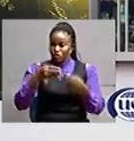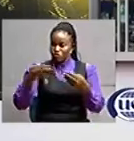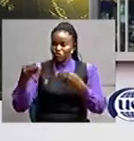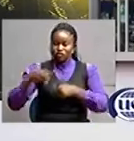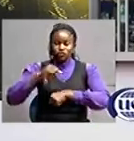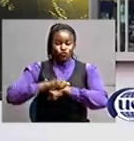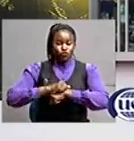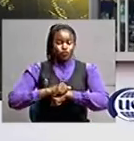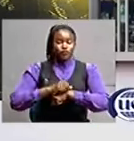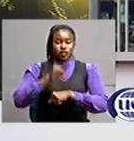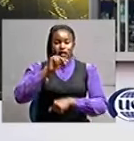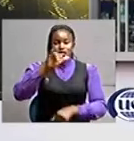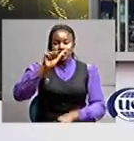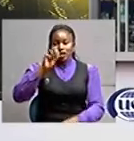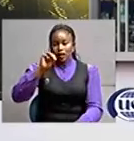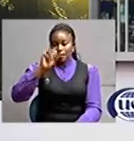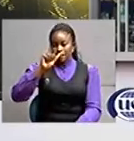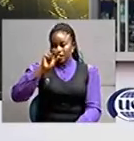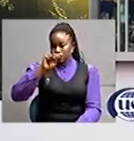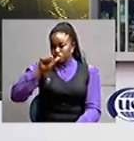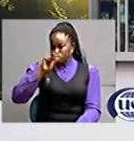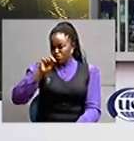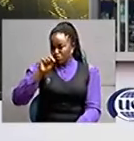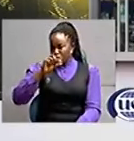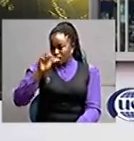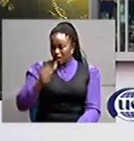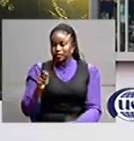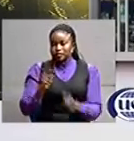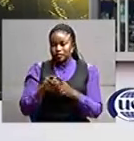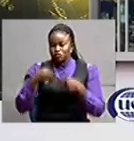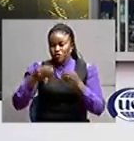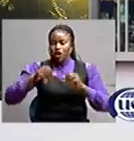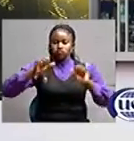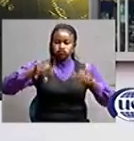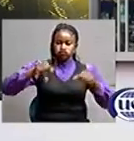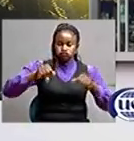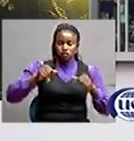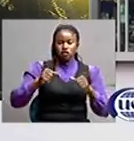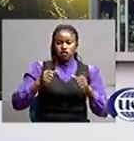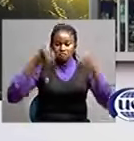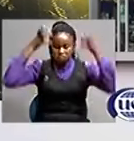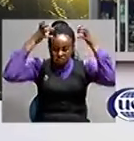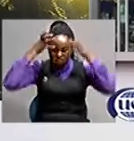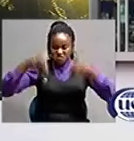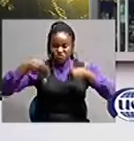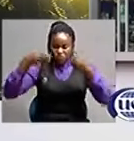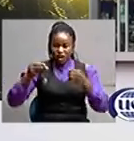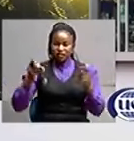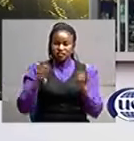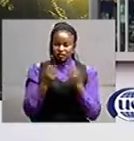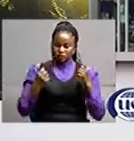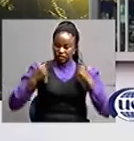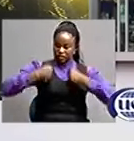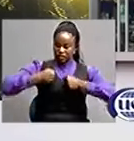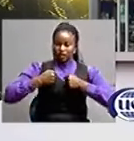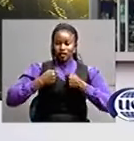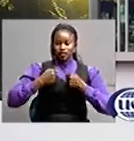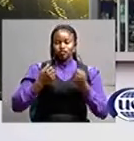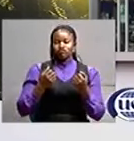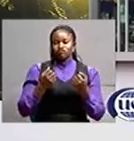191 helmets and reflector jackets to border border cyclists sports jazzy's and boards to different